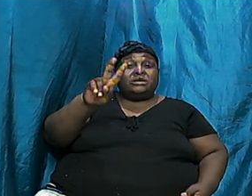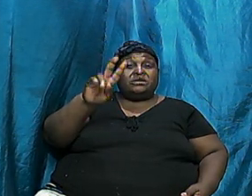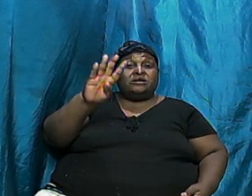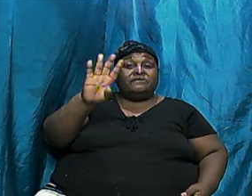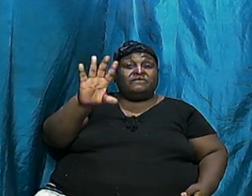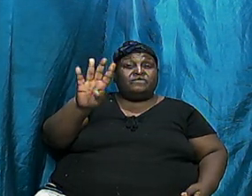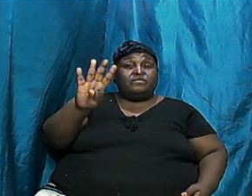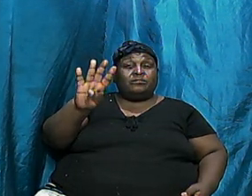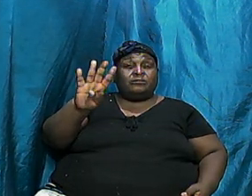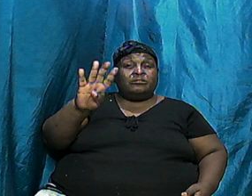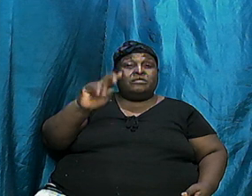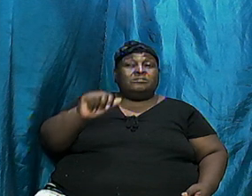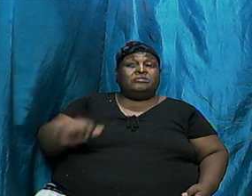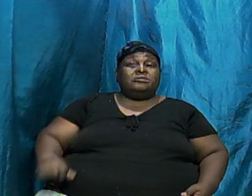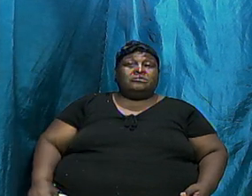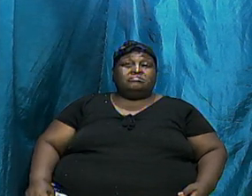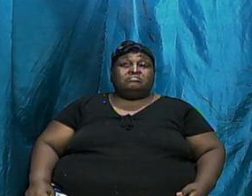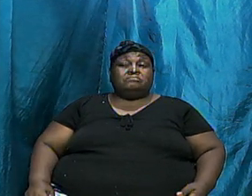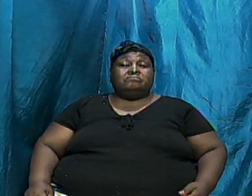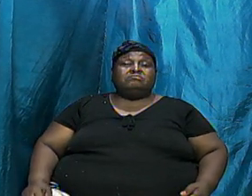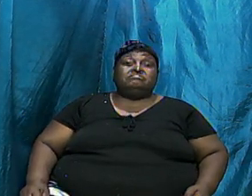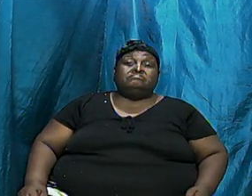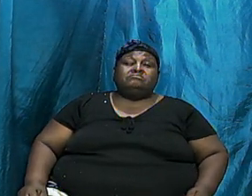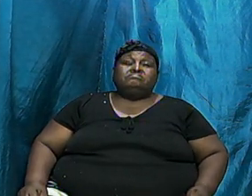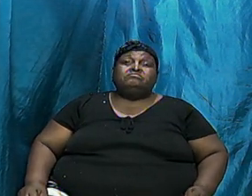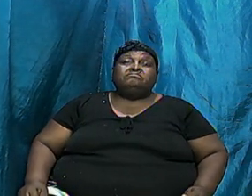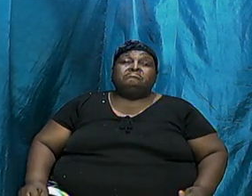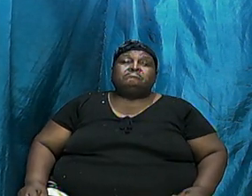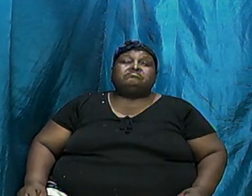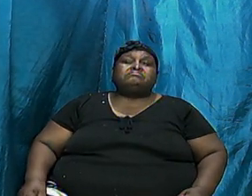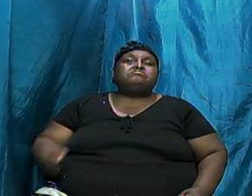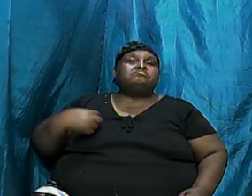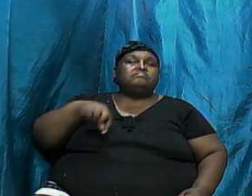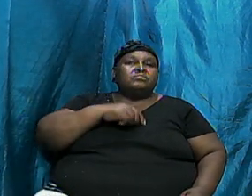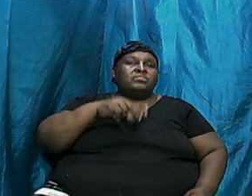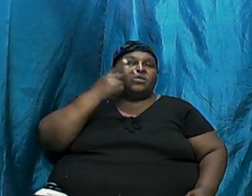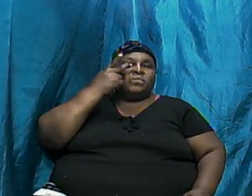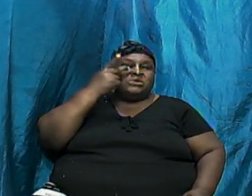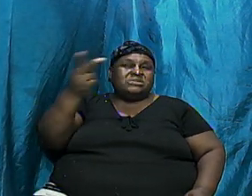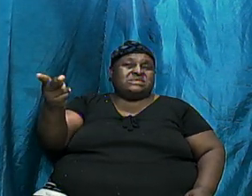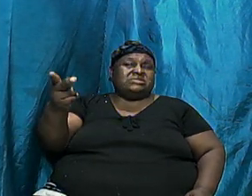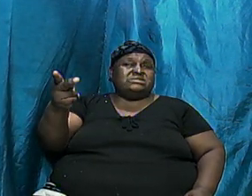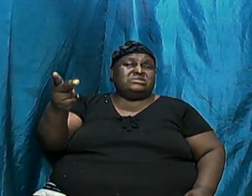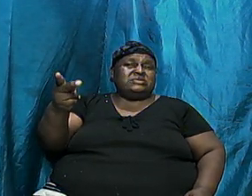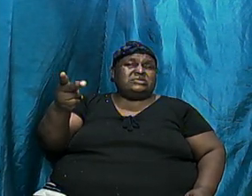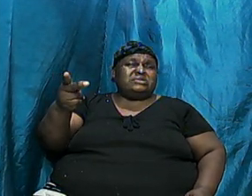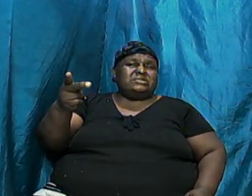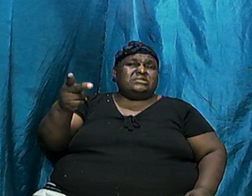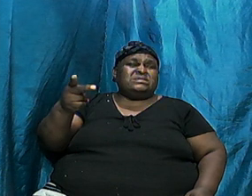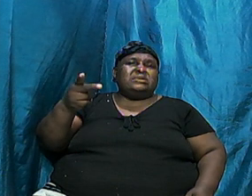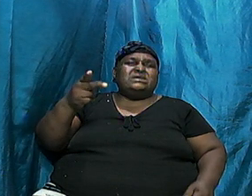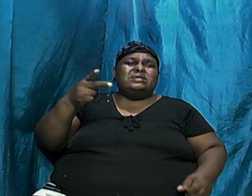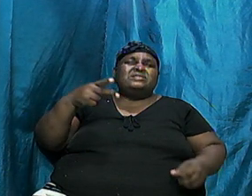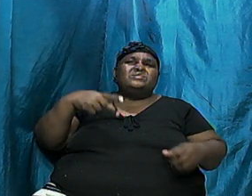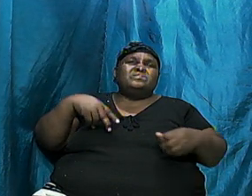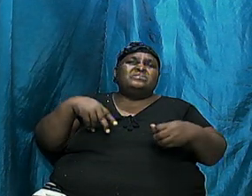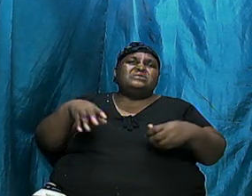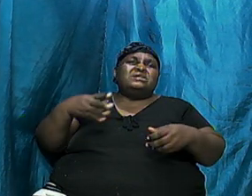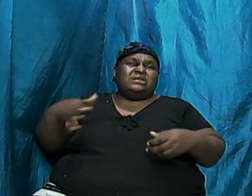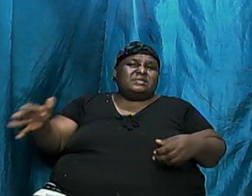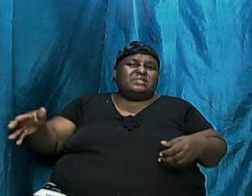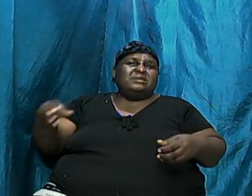comparison, Genesis chapter 6 and Matthew 24. We see that the conditions in the days of Noah